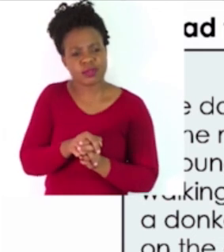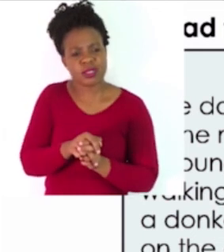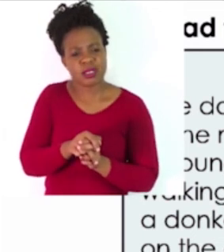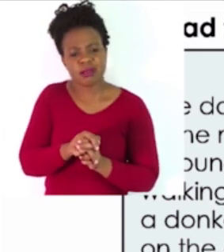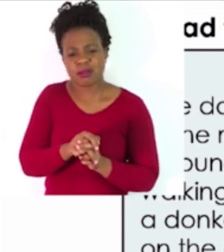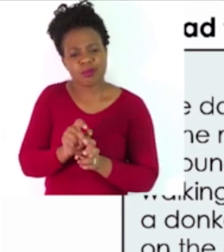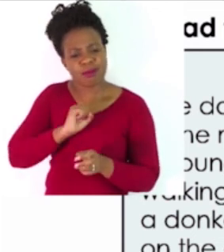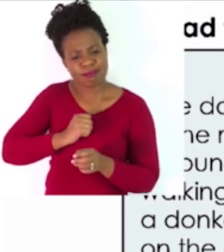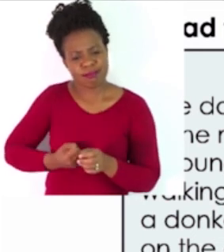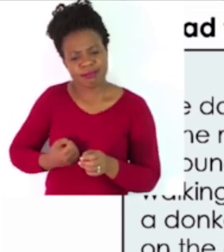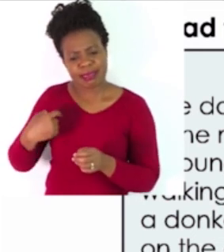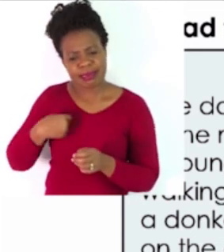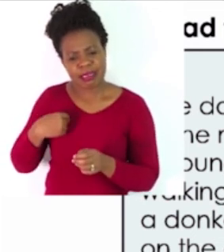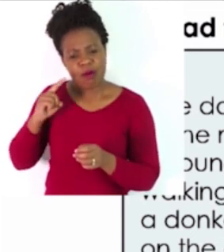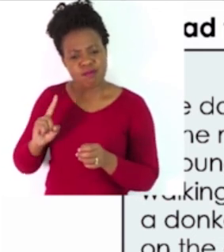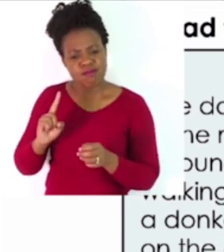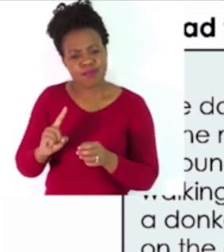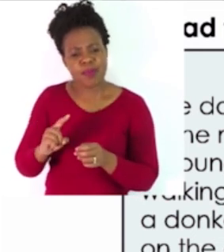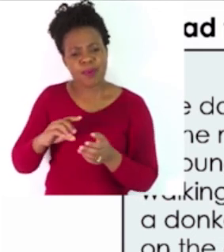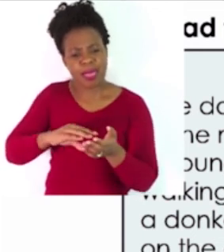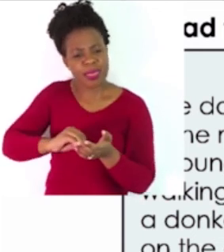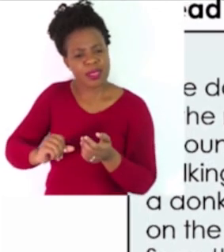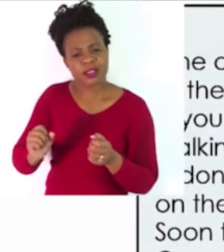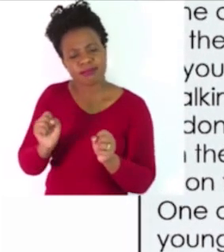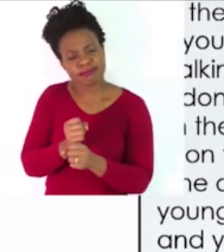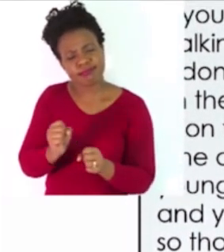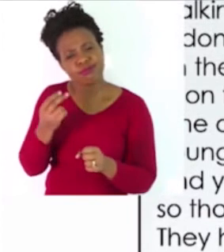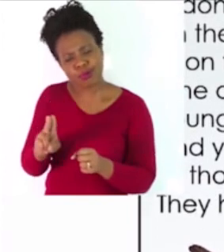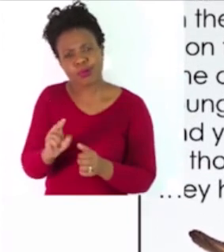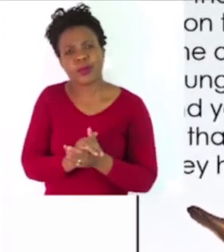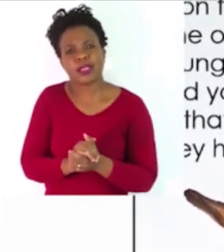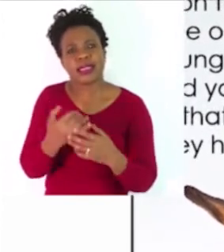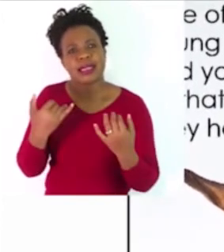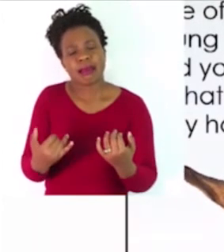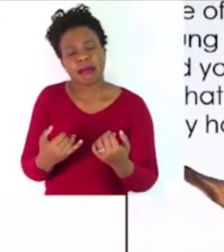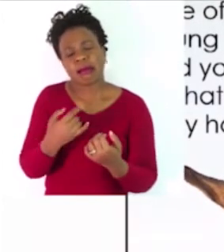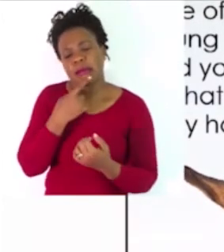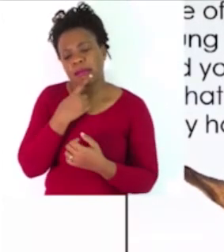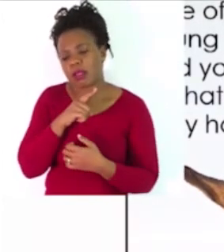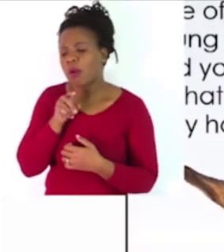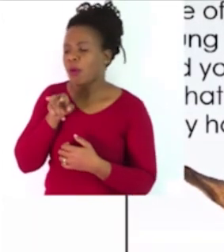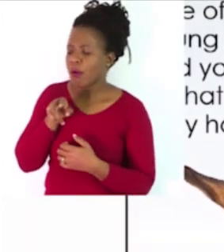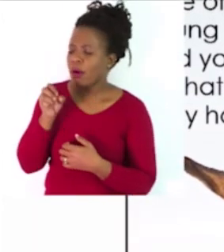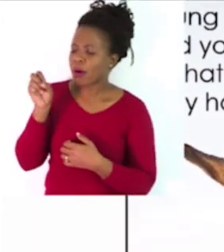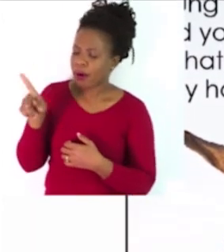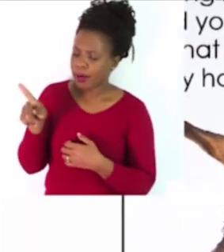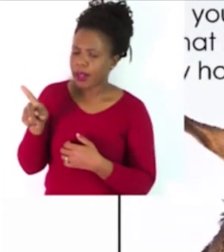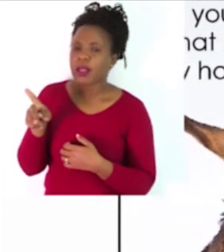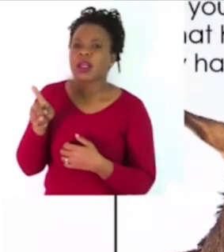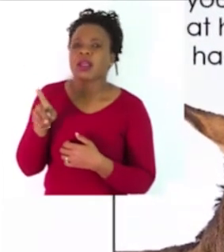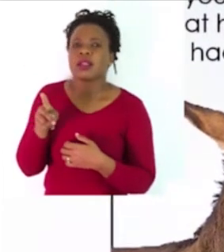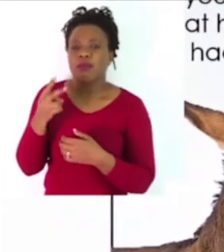the dust. The man quickly picked up his son and set him down in front of him on the donkey.